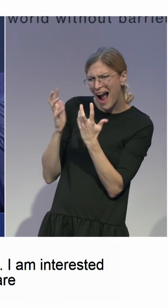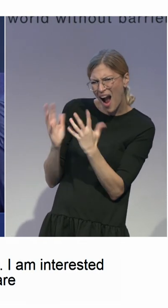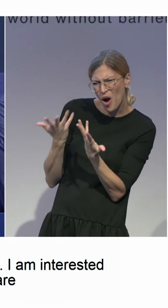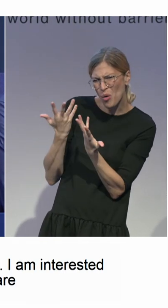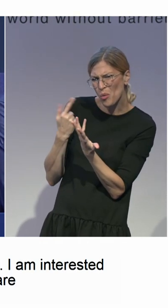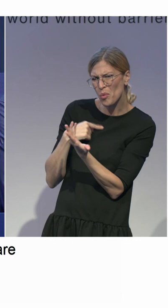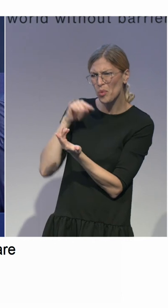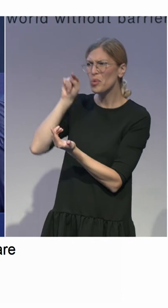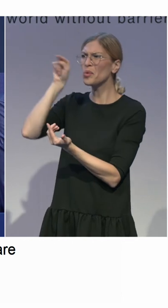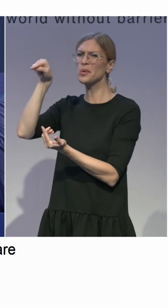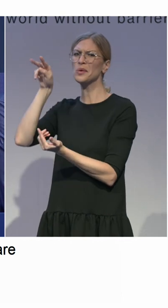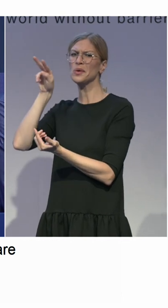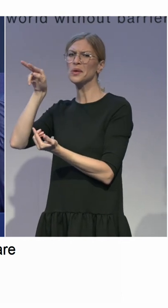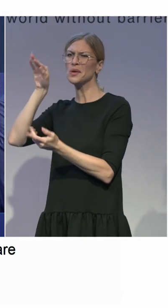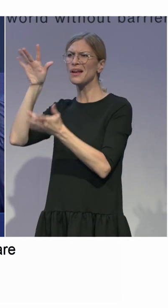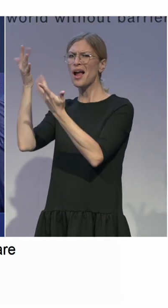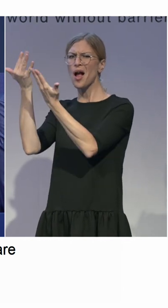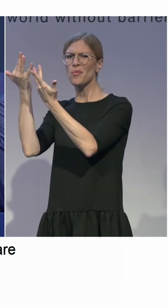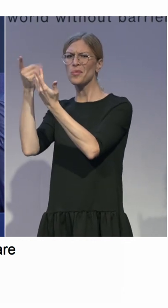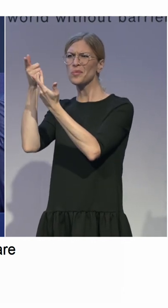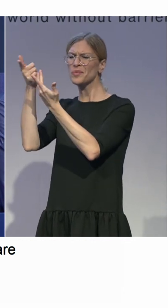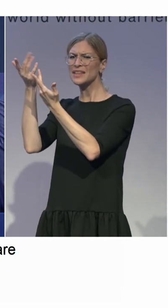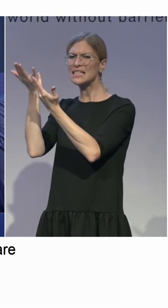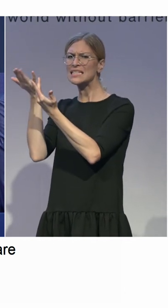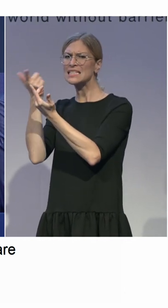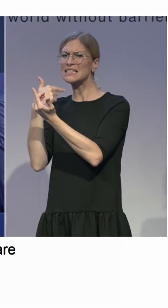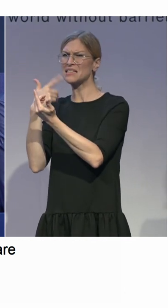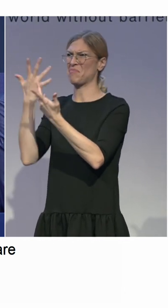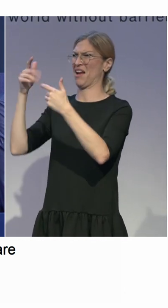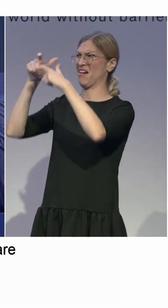out more details about how you work with these people.